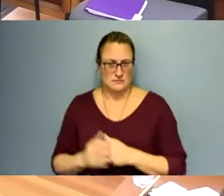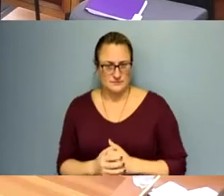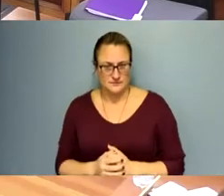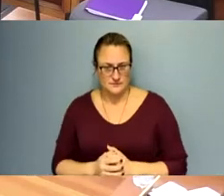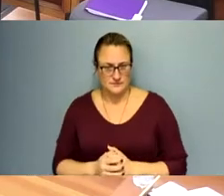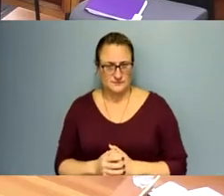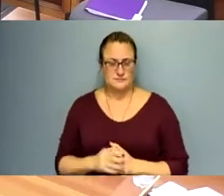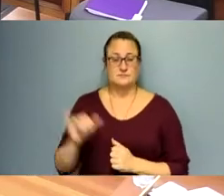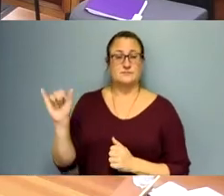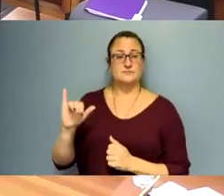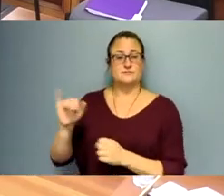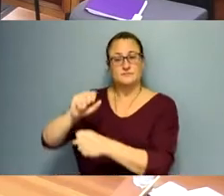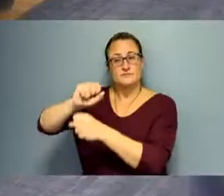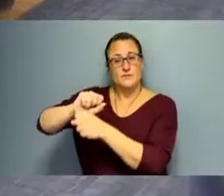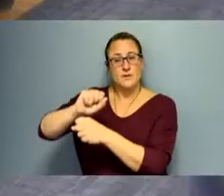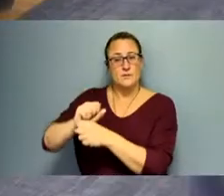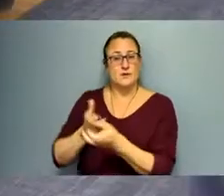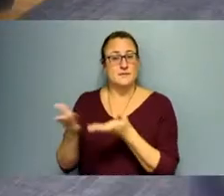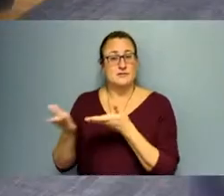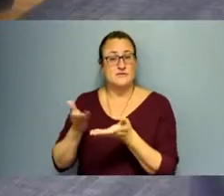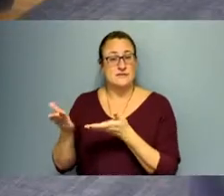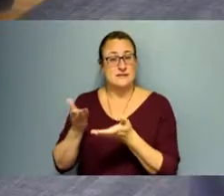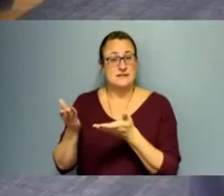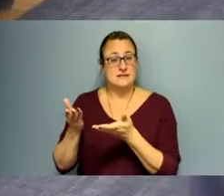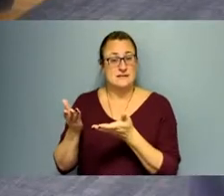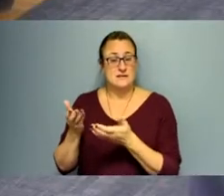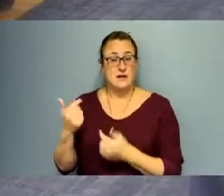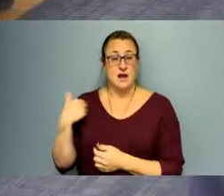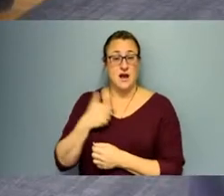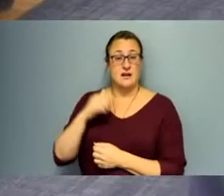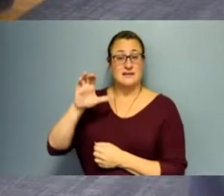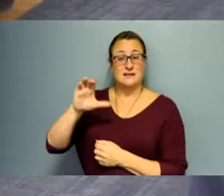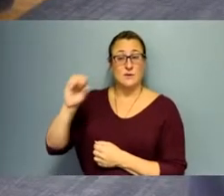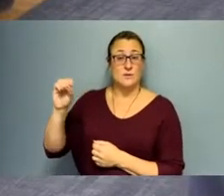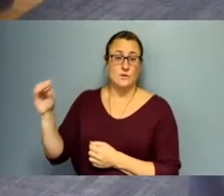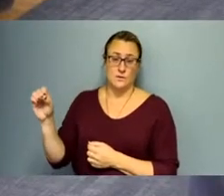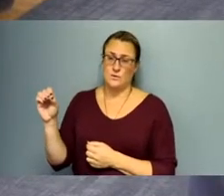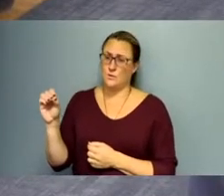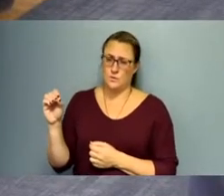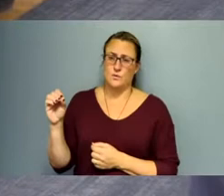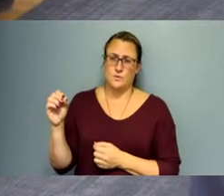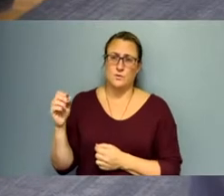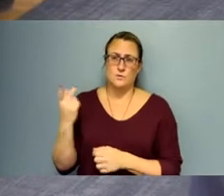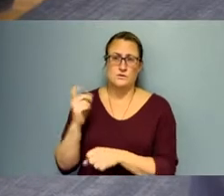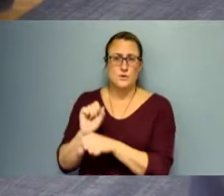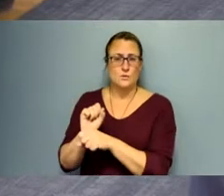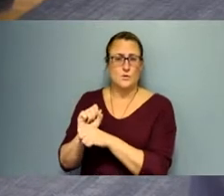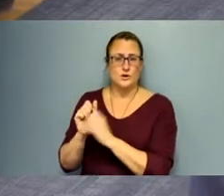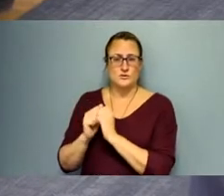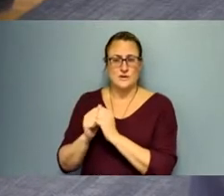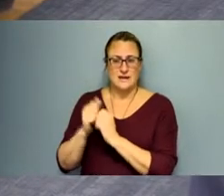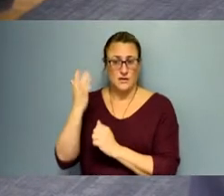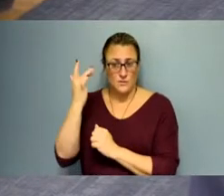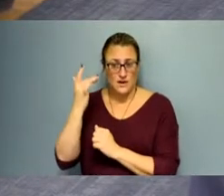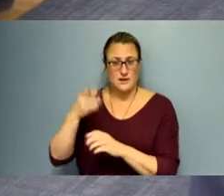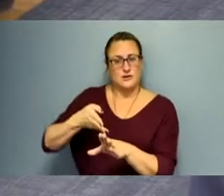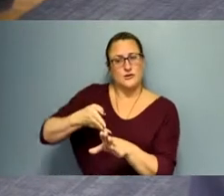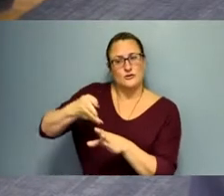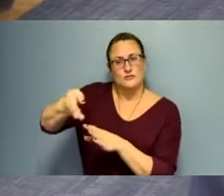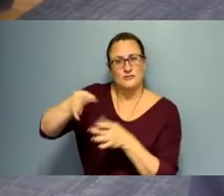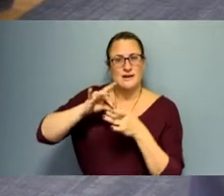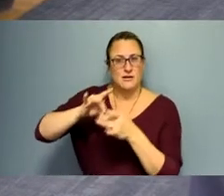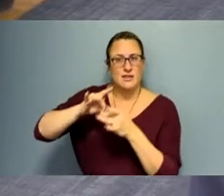And finally, employment services. Again, our COO has worked very closely with making sure that CareerLink works with us.